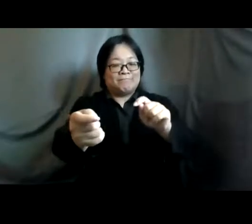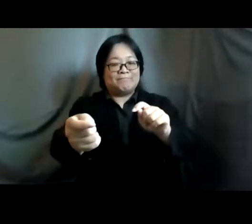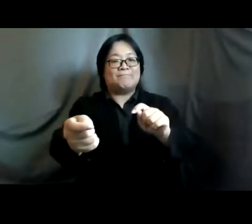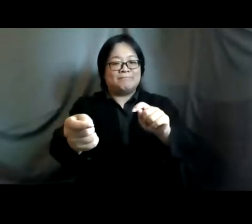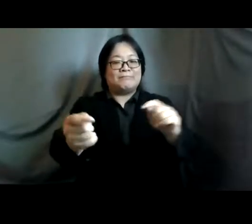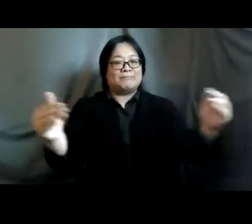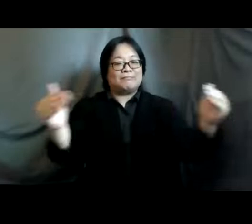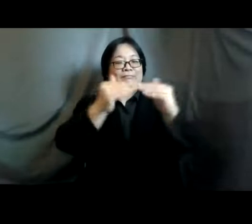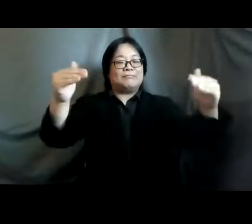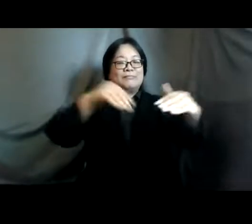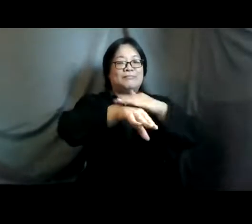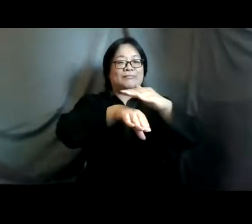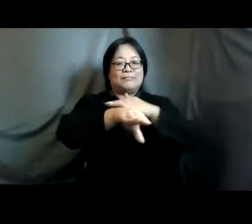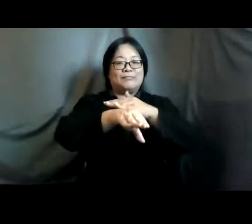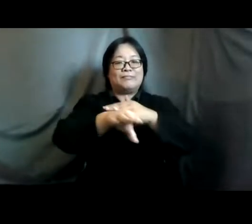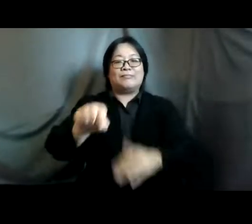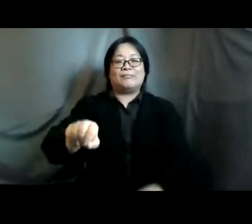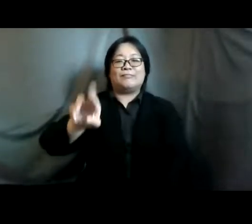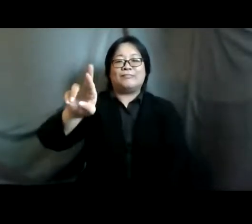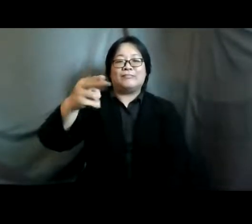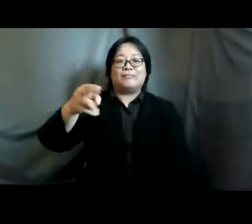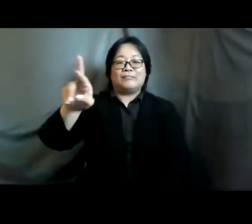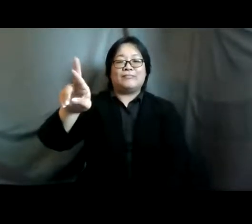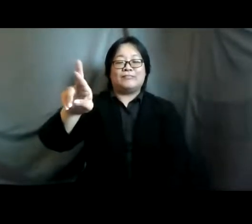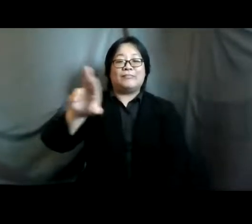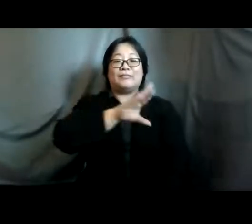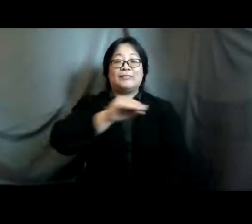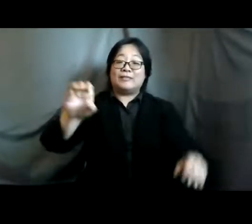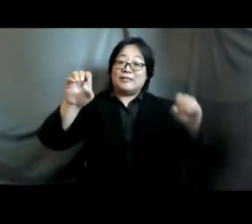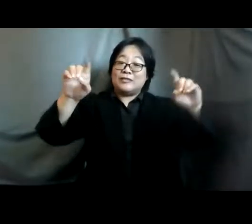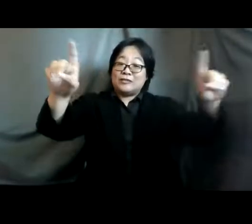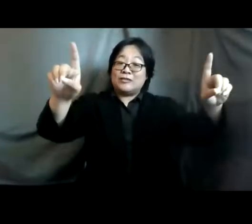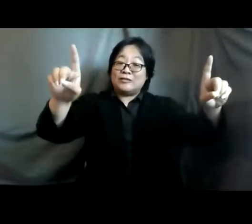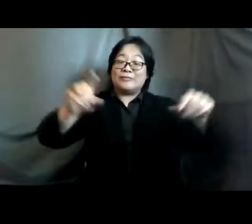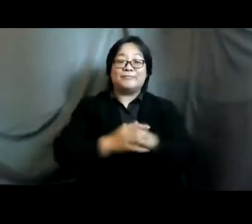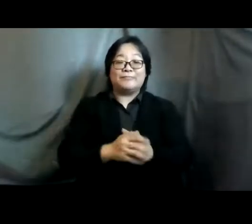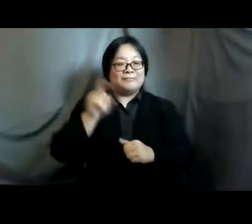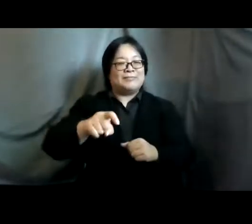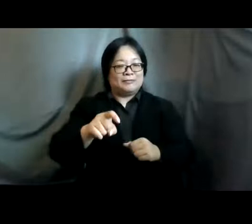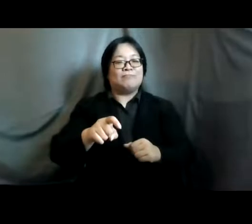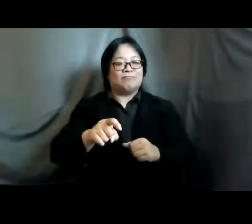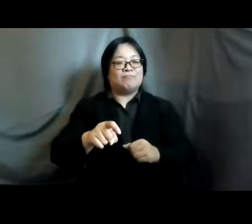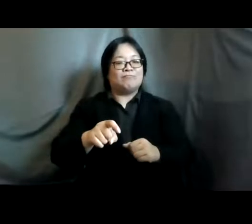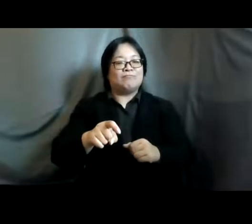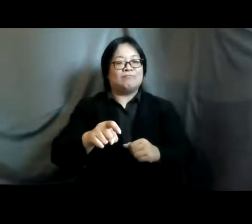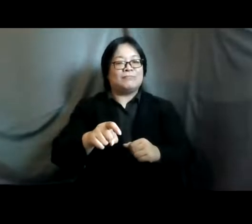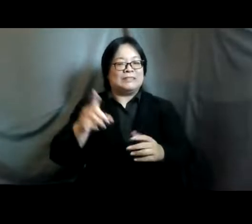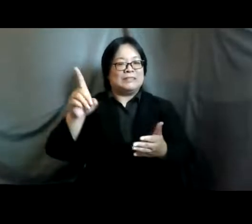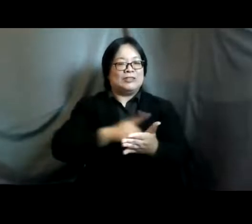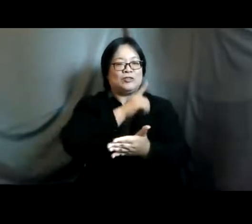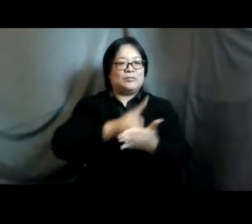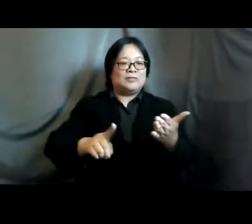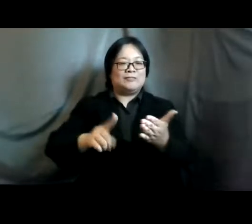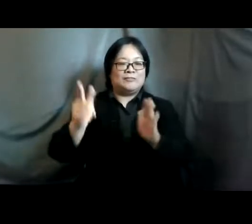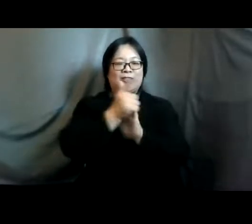access to sexual and reproductive health care and education uh we need to strike down discriminatory laws that are barriers